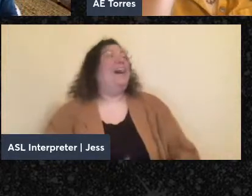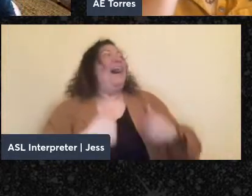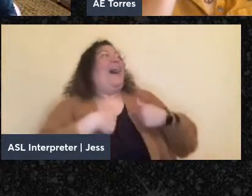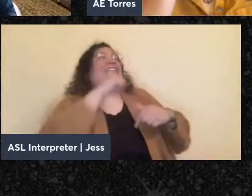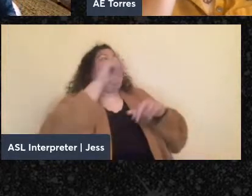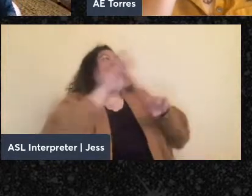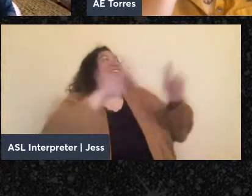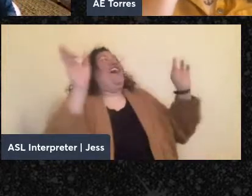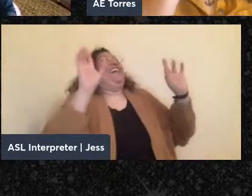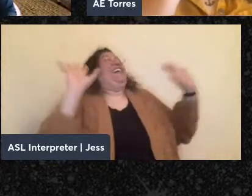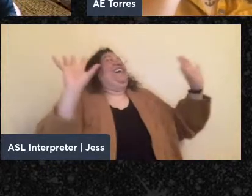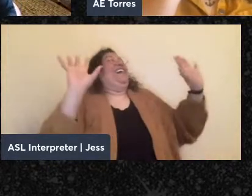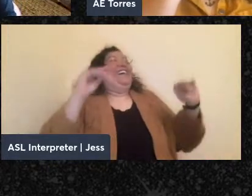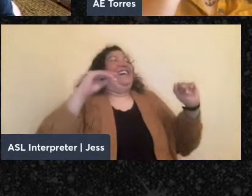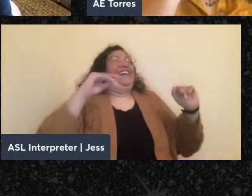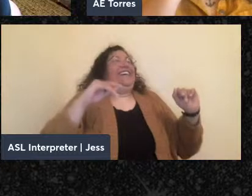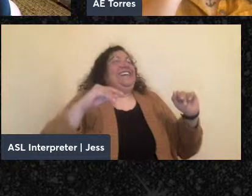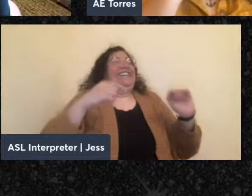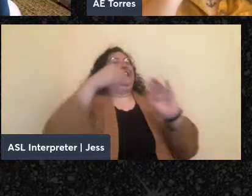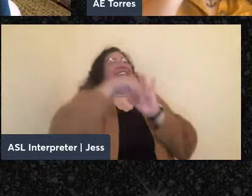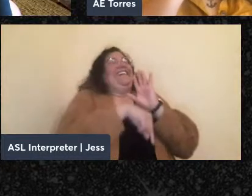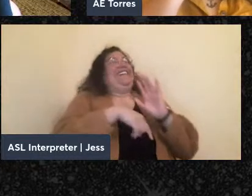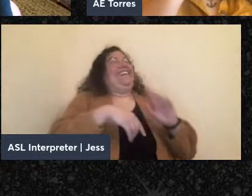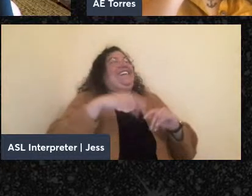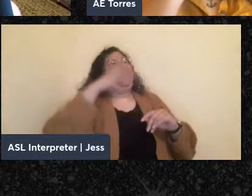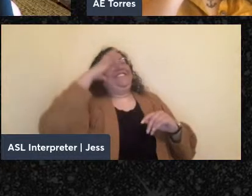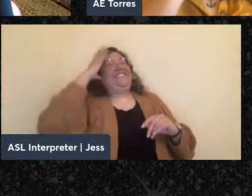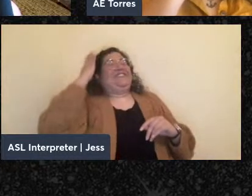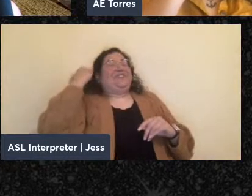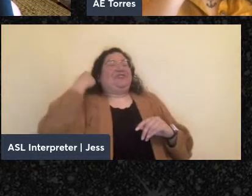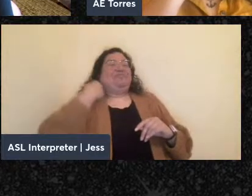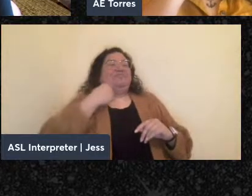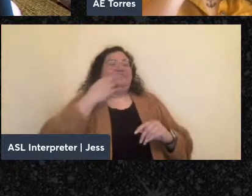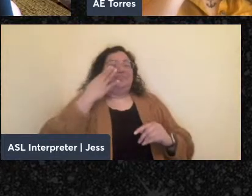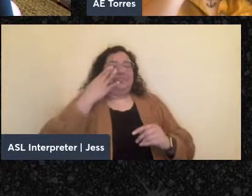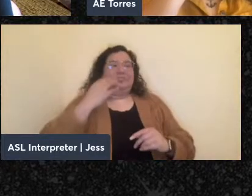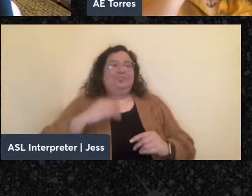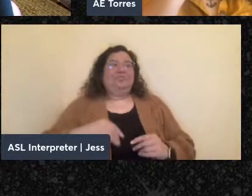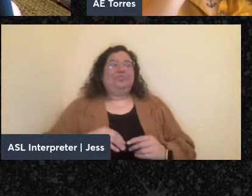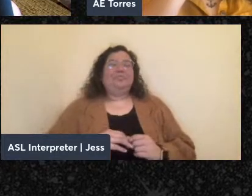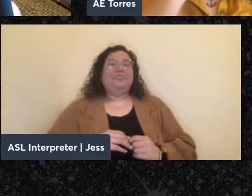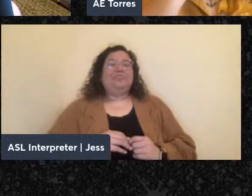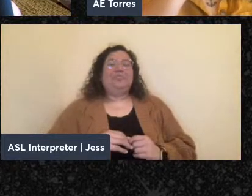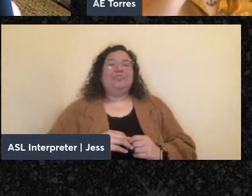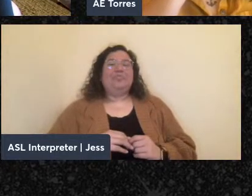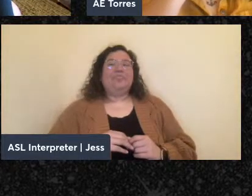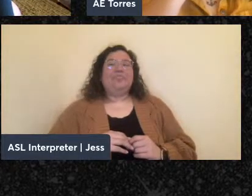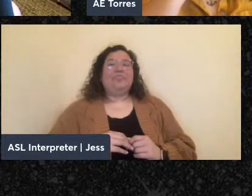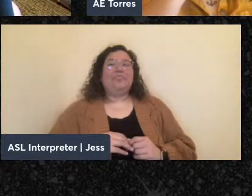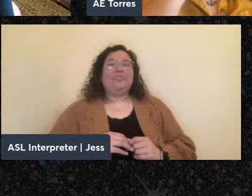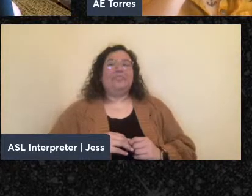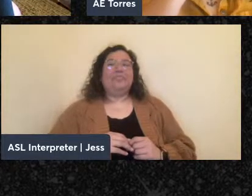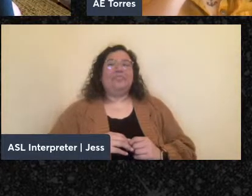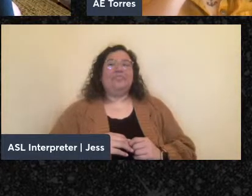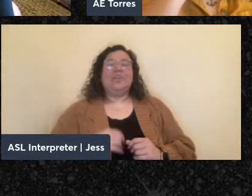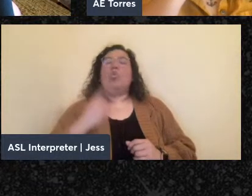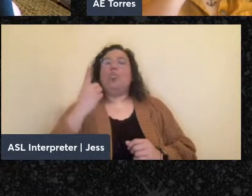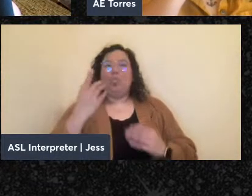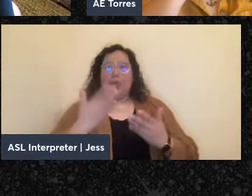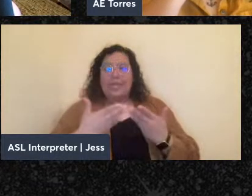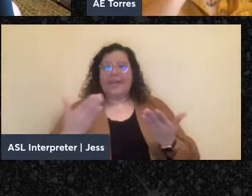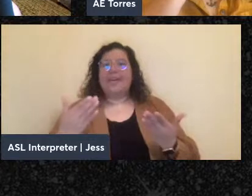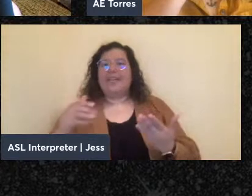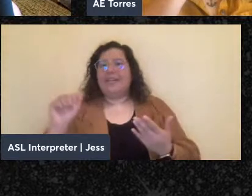to answer that question, but so, I mean, so I think one of the things that Anna